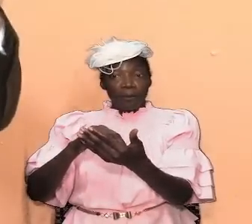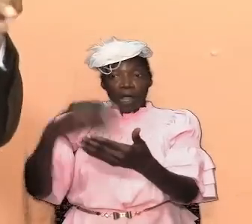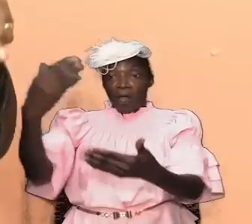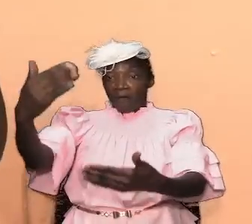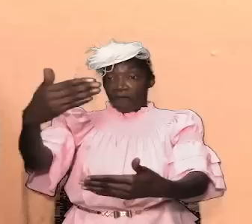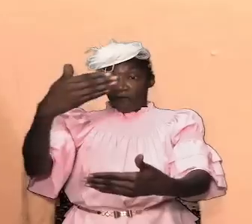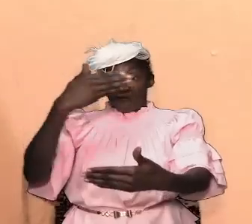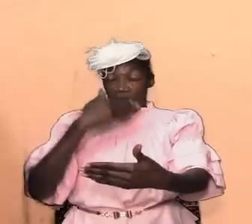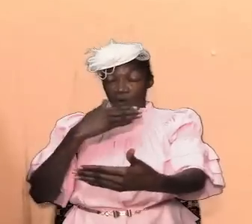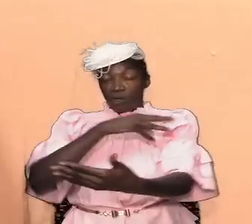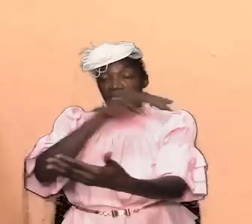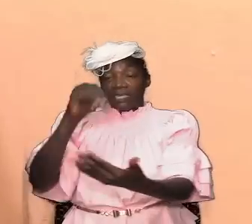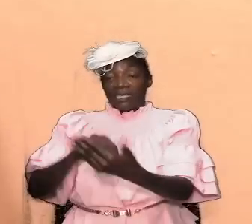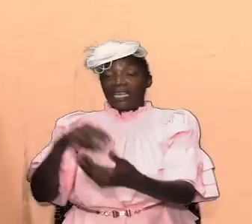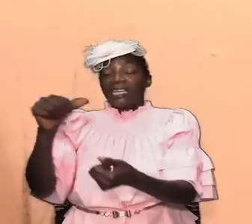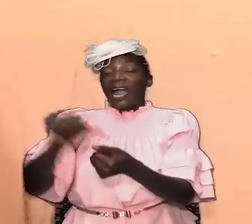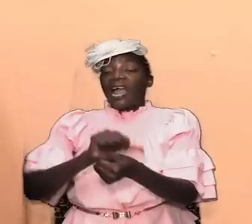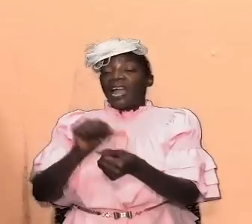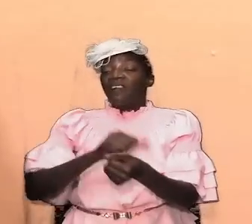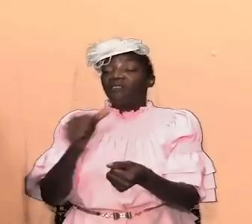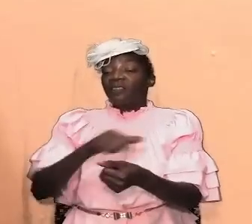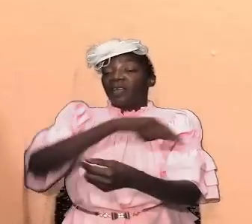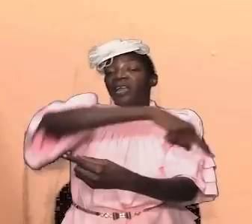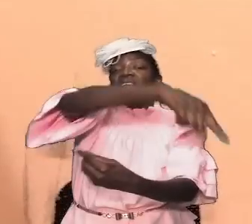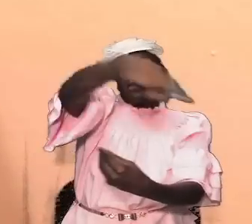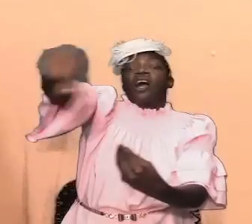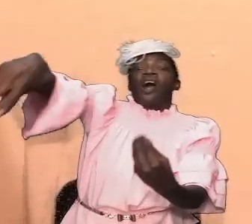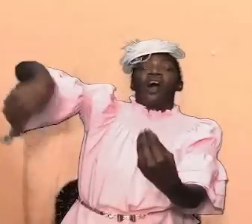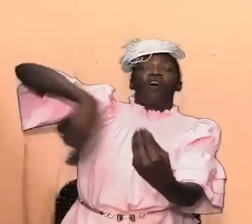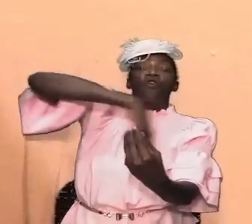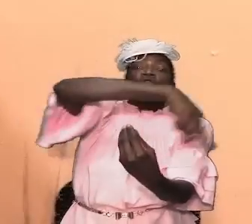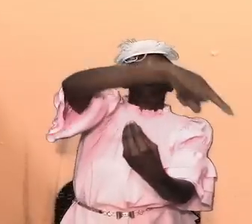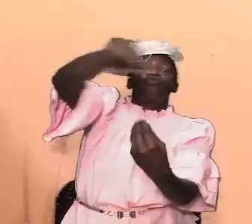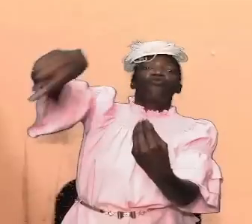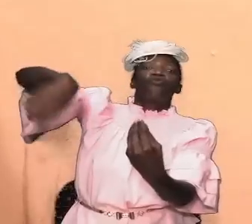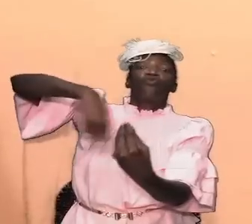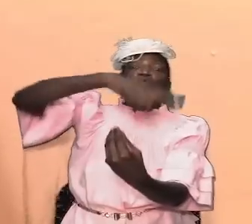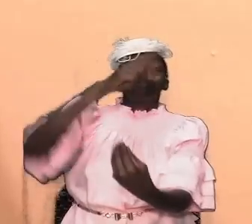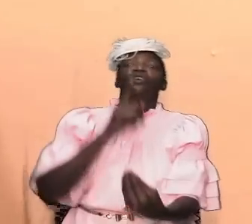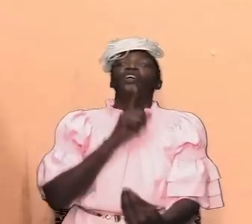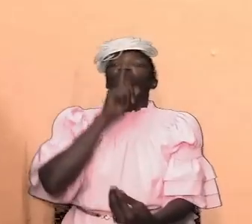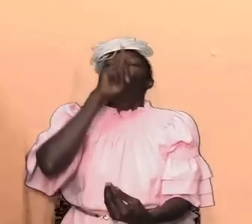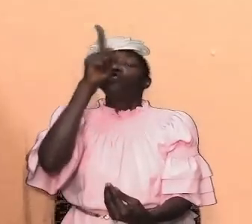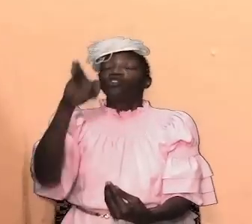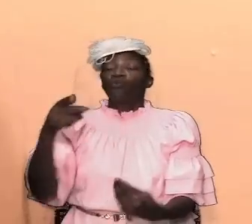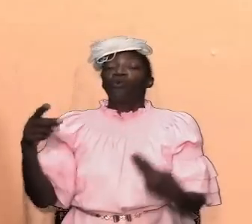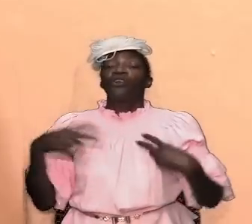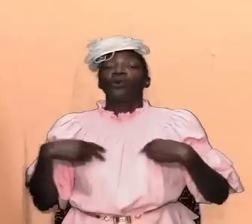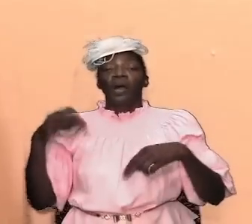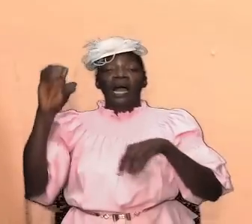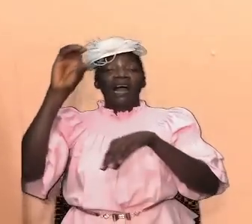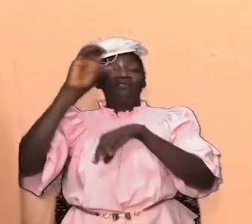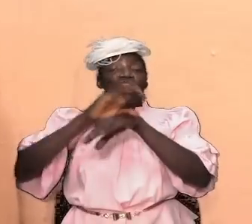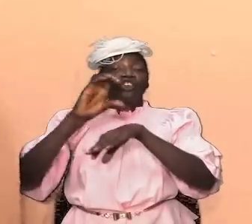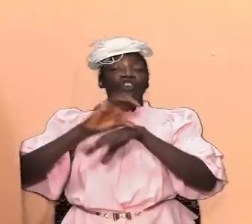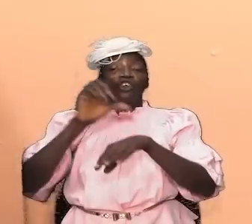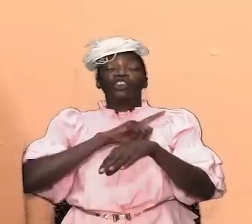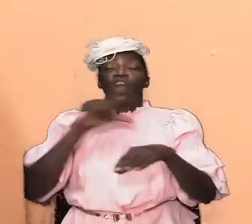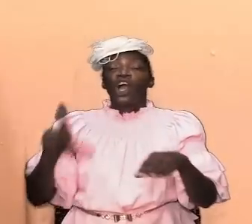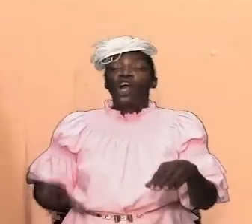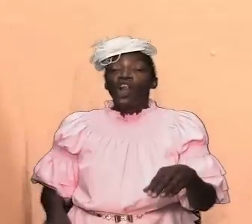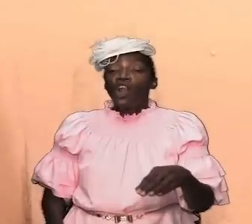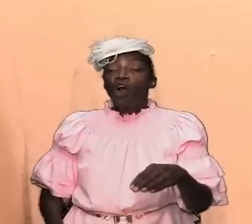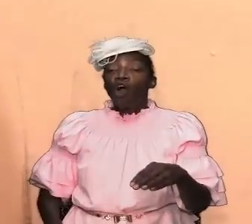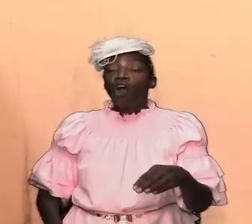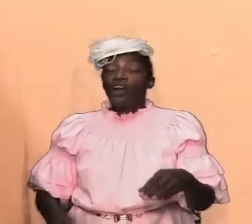everything else revolved around it let us make sure that we have the church and the lord jesus christ who is at